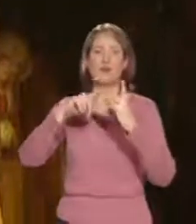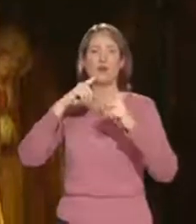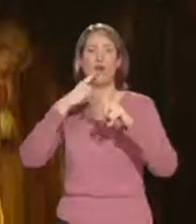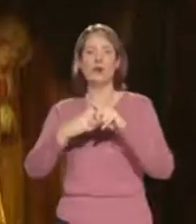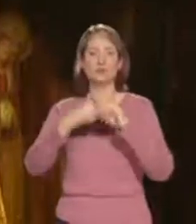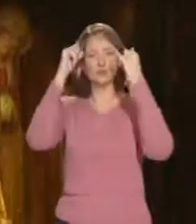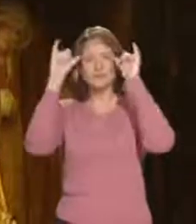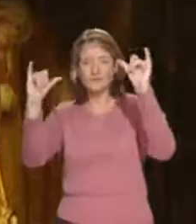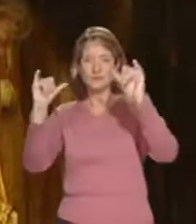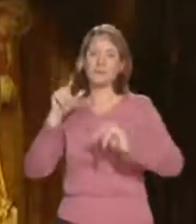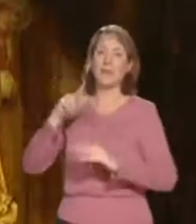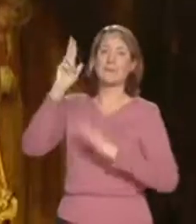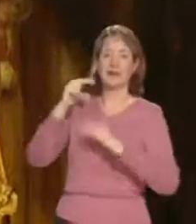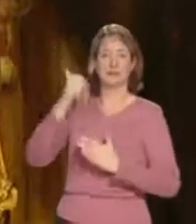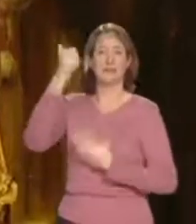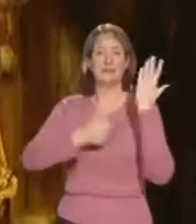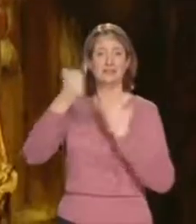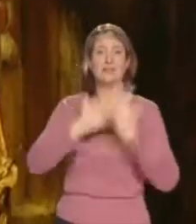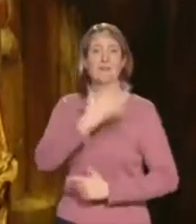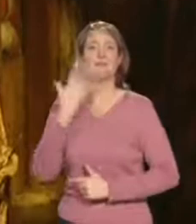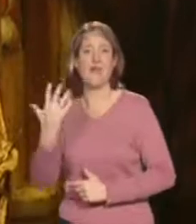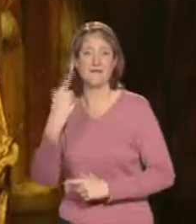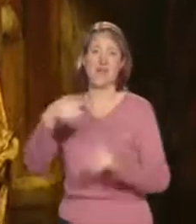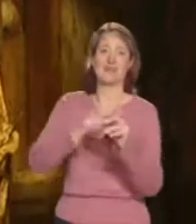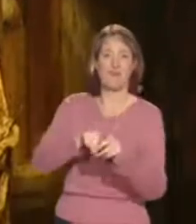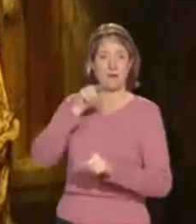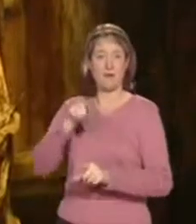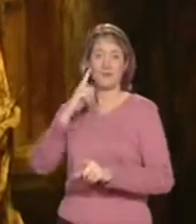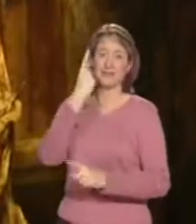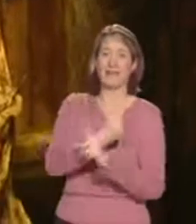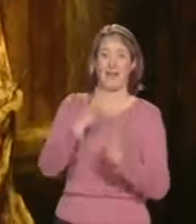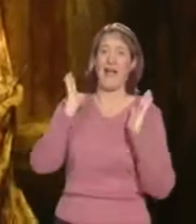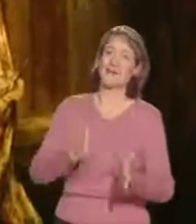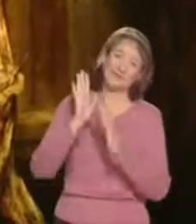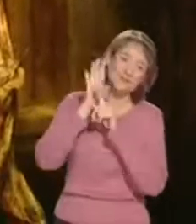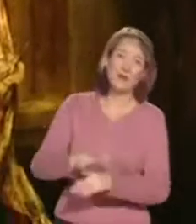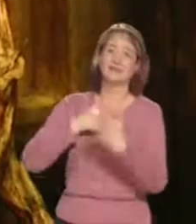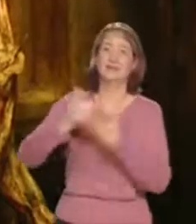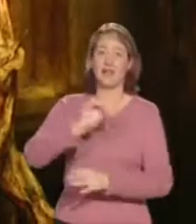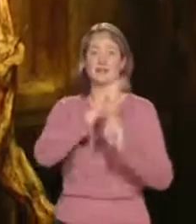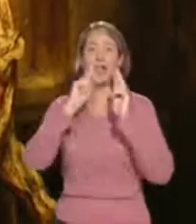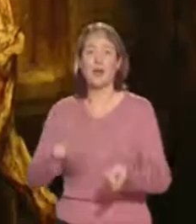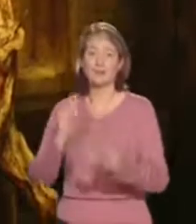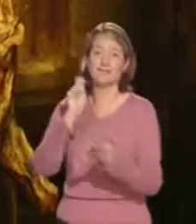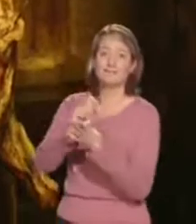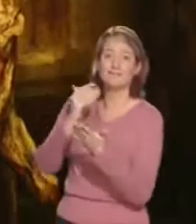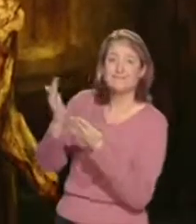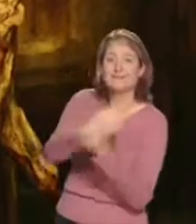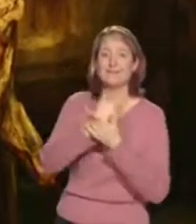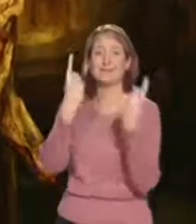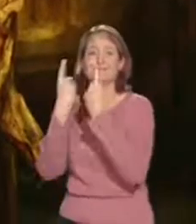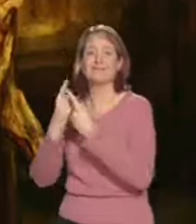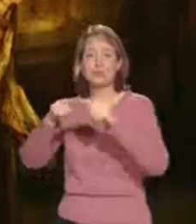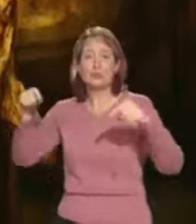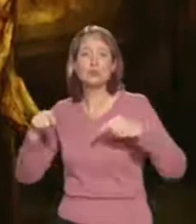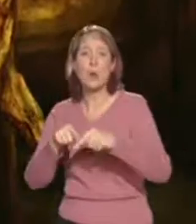the year, in fact, that he's forced to sell off his house and a lot of his studio contents. And in some ways, on a superficial level, it looks as if the